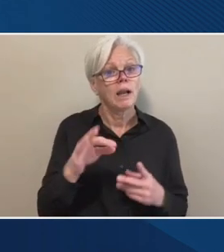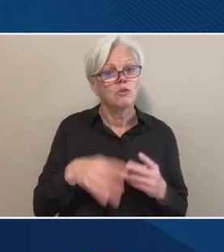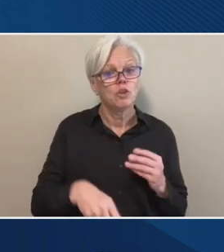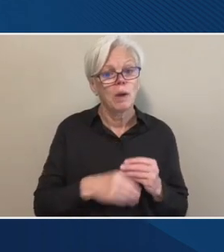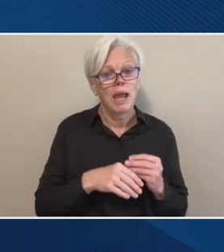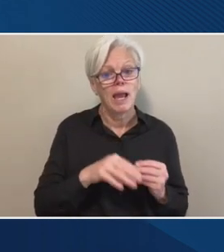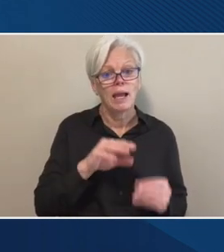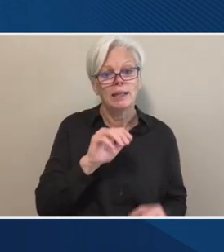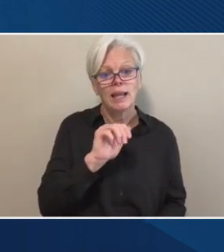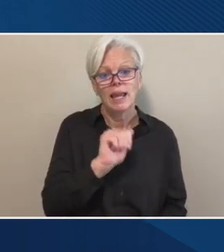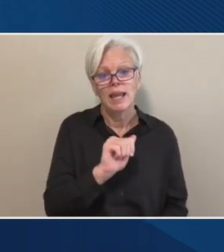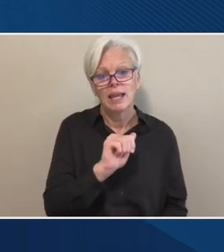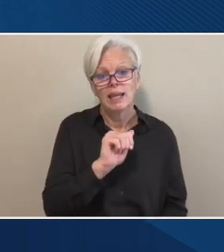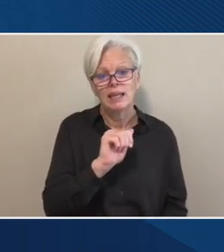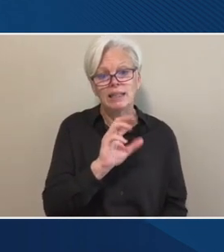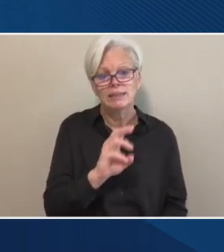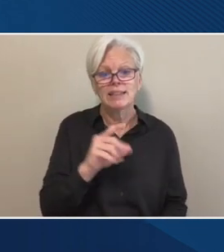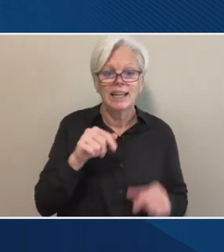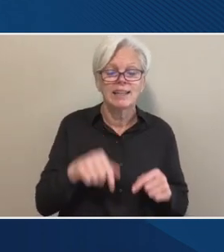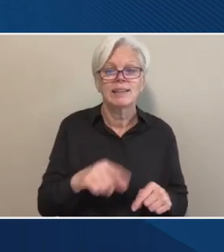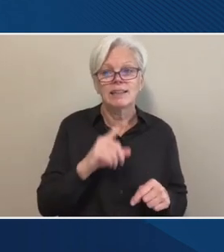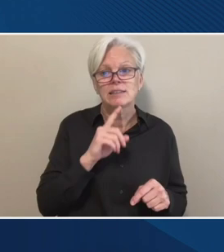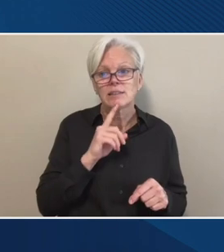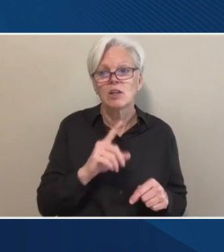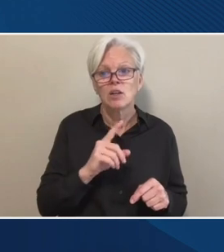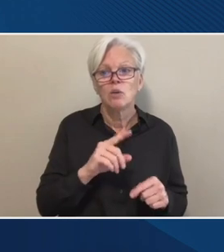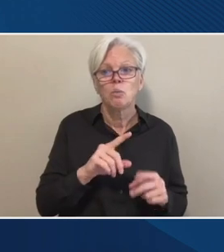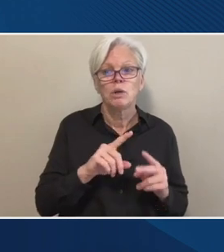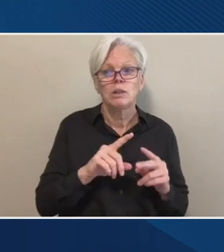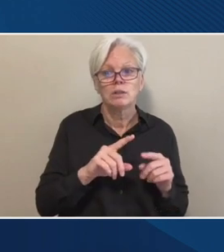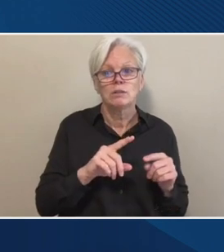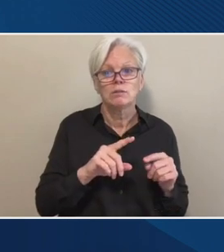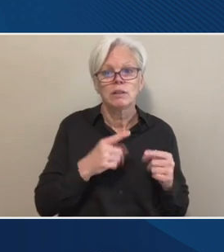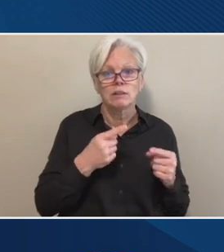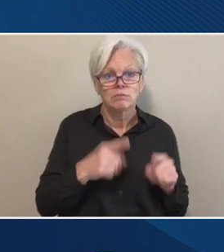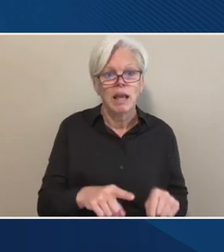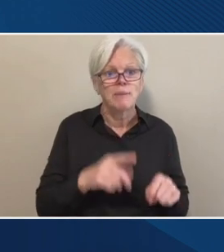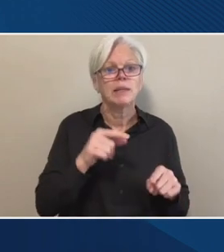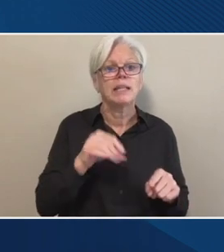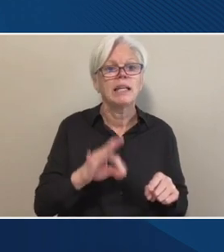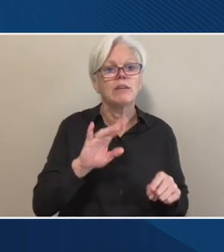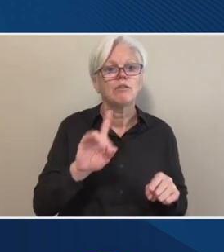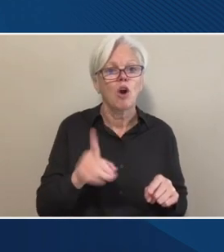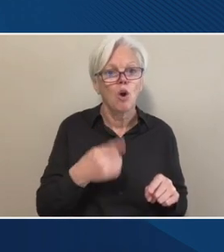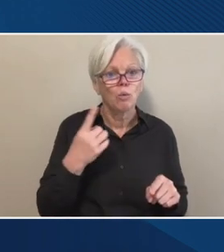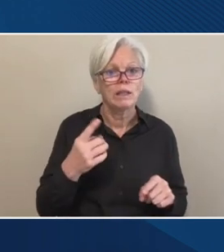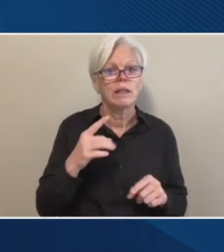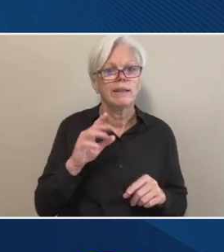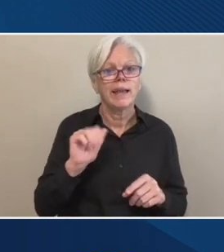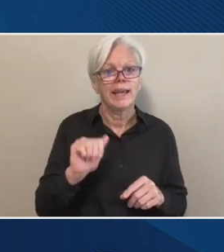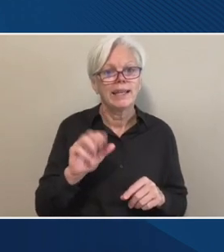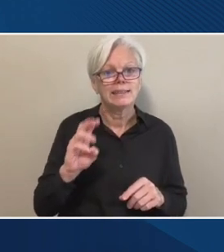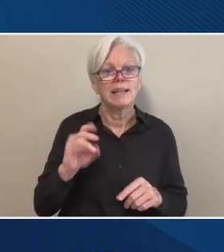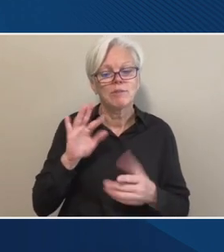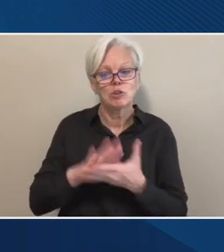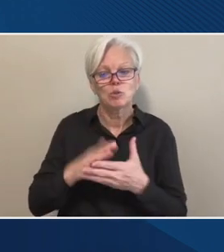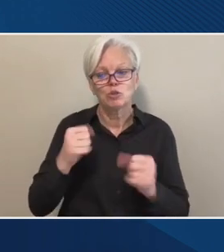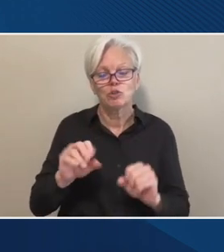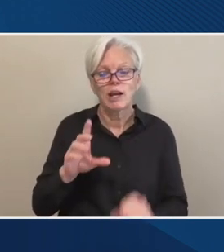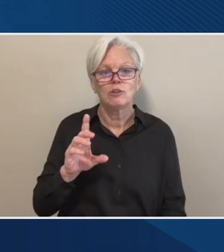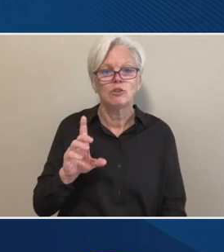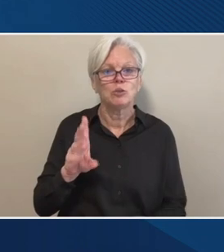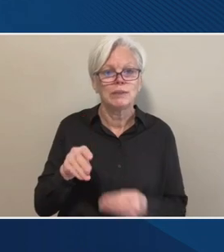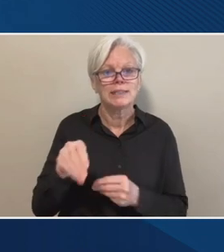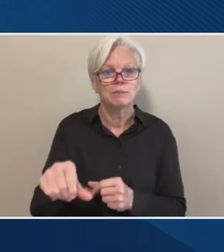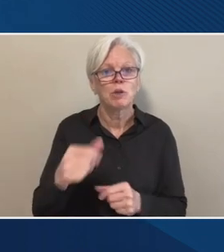kicks in only if A6 is, is something that the school tries first. Um, I don't know again, how you would do that because